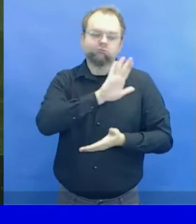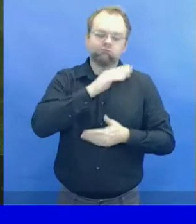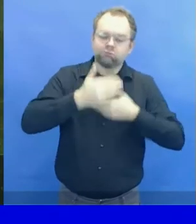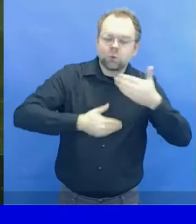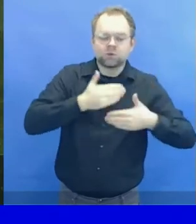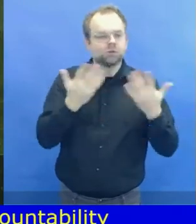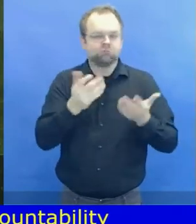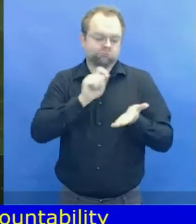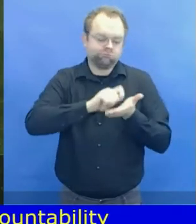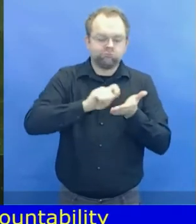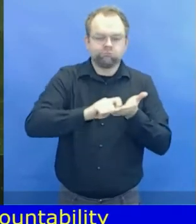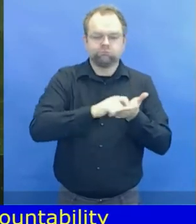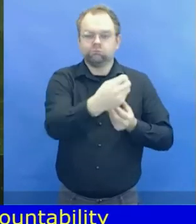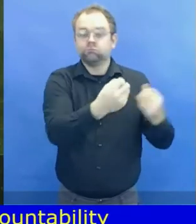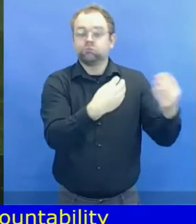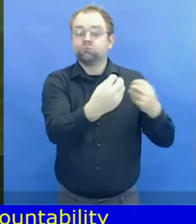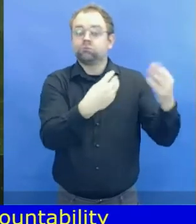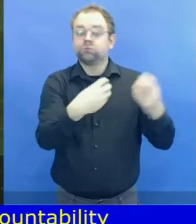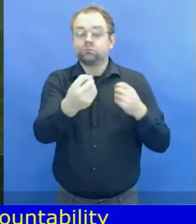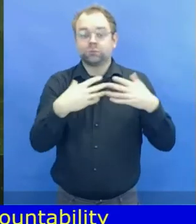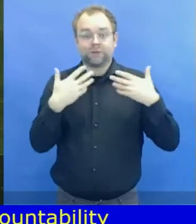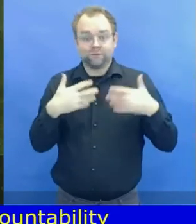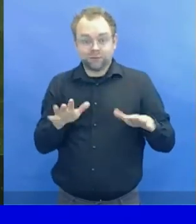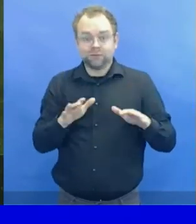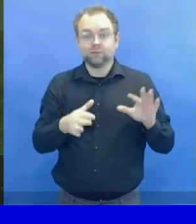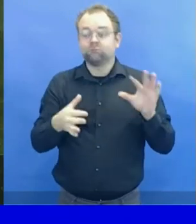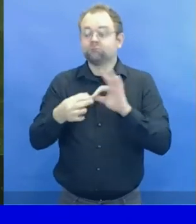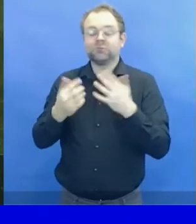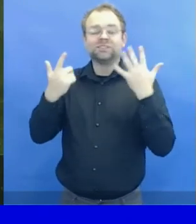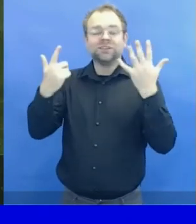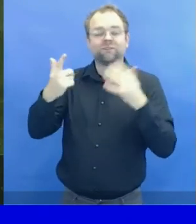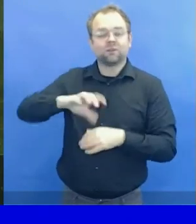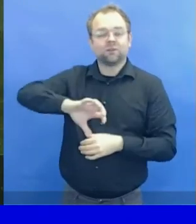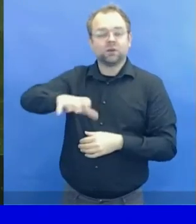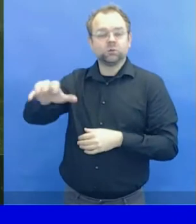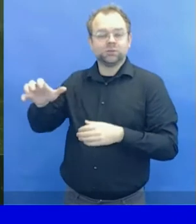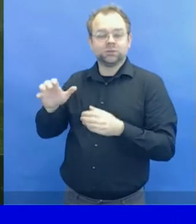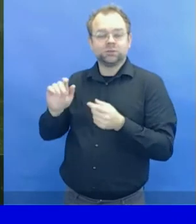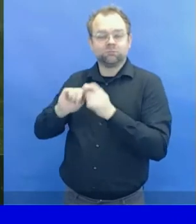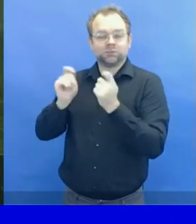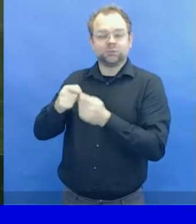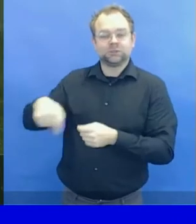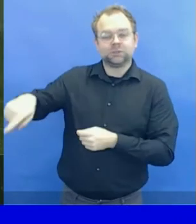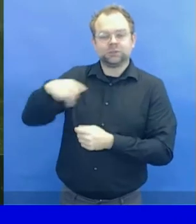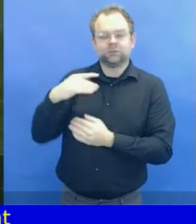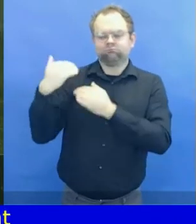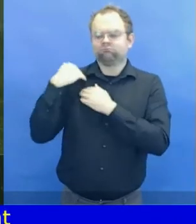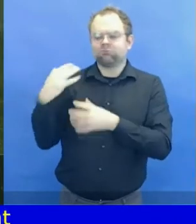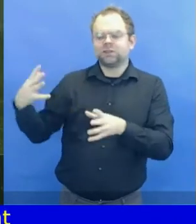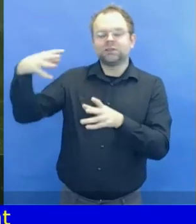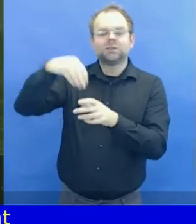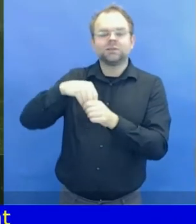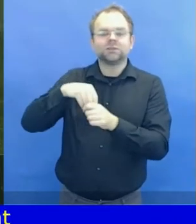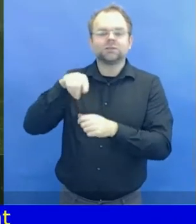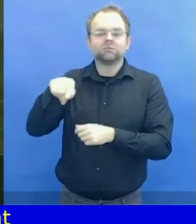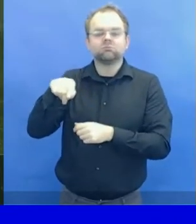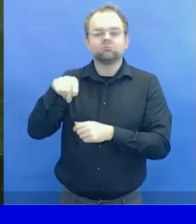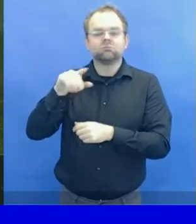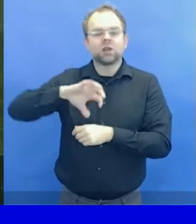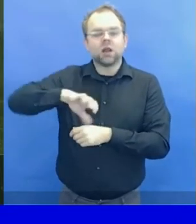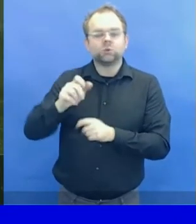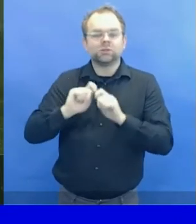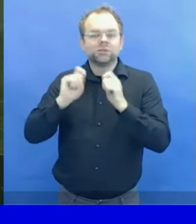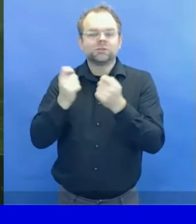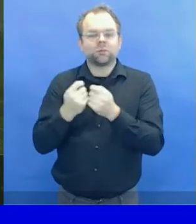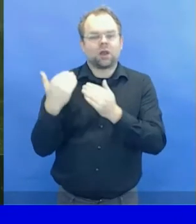of disability inclusion within the UN system. It presents an honest picture of where we are and shows